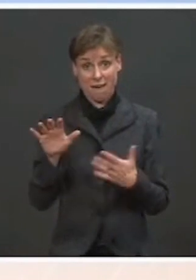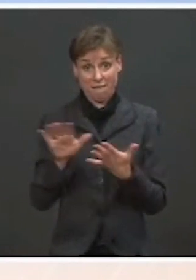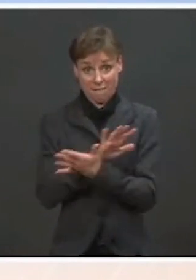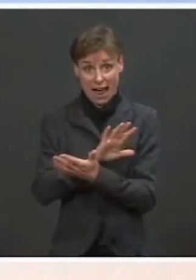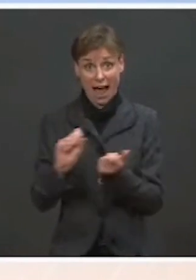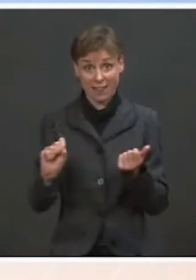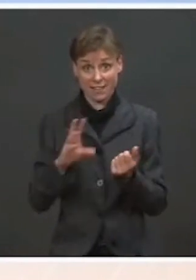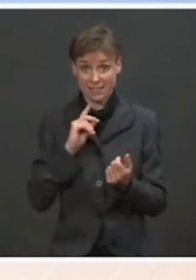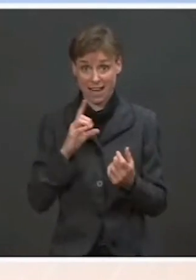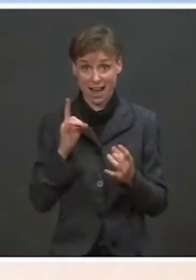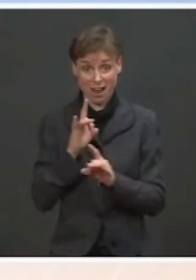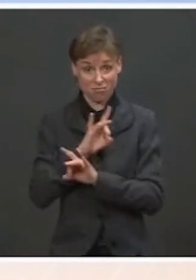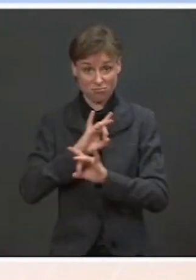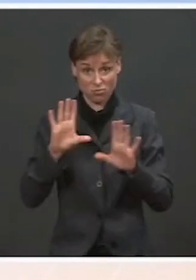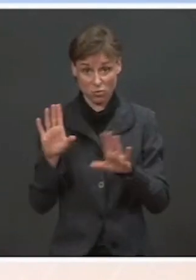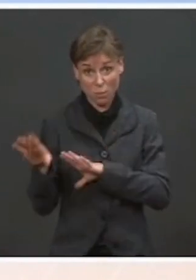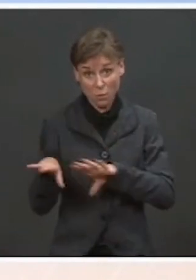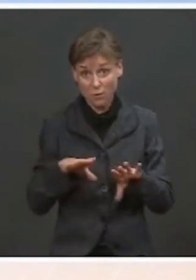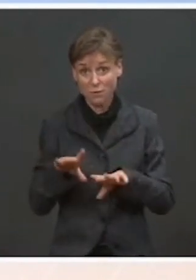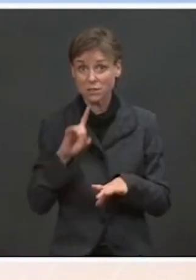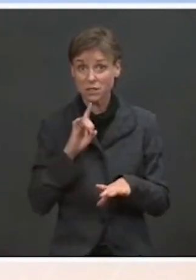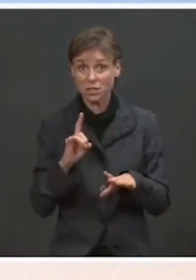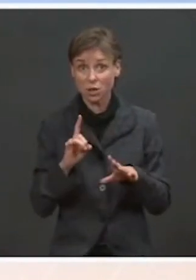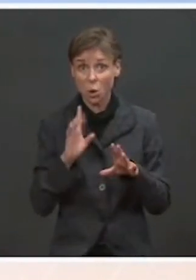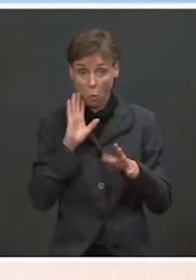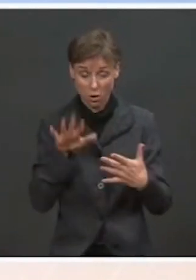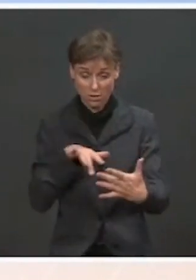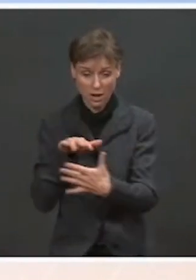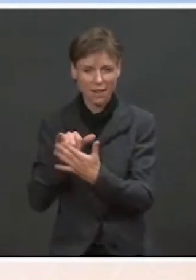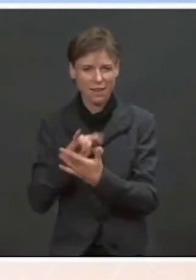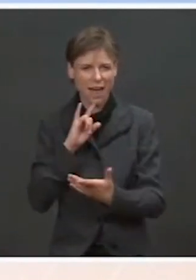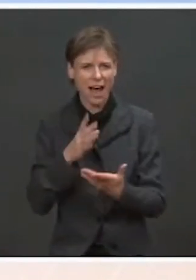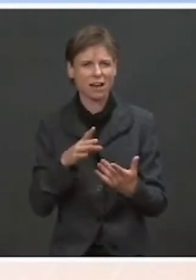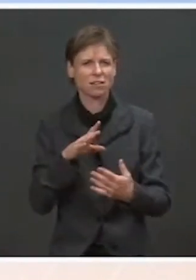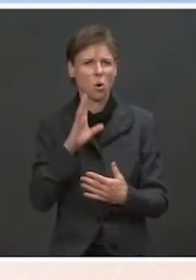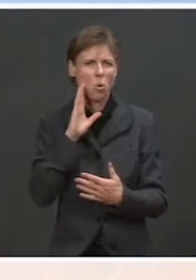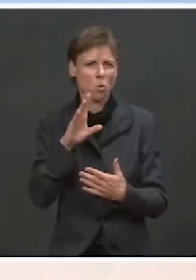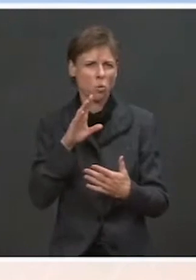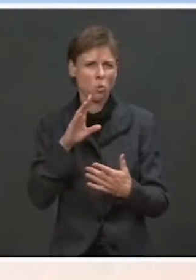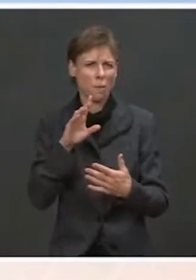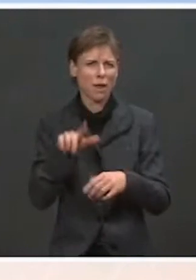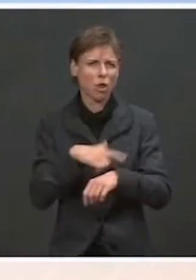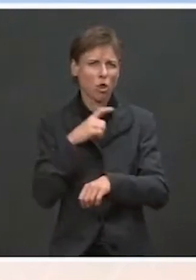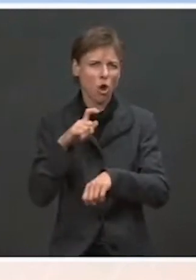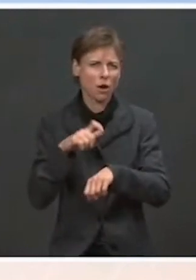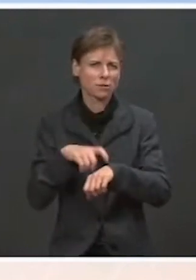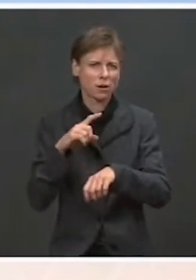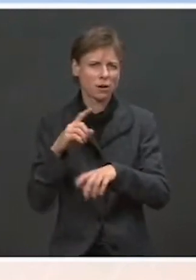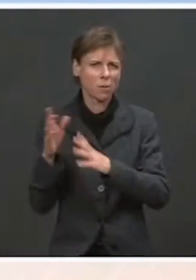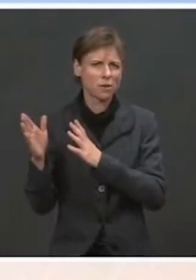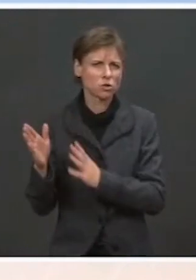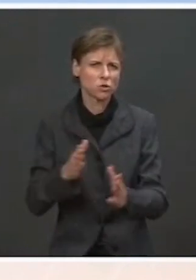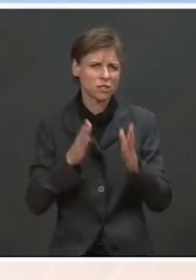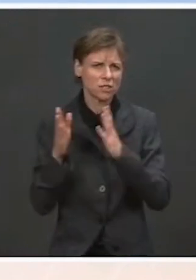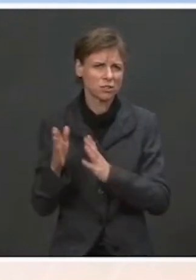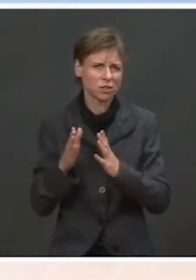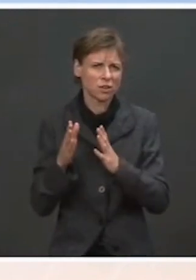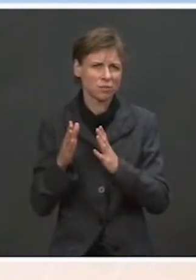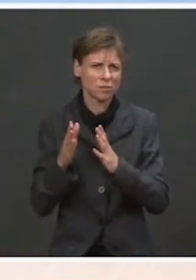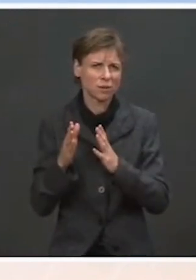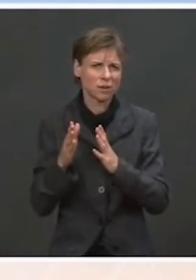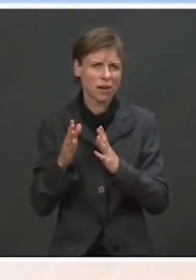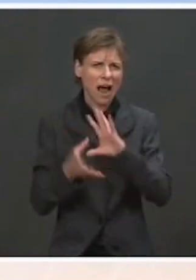-day review that will take a look at a range of issues. And that will also be a longer-term, strategic, comprehensive look at